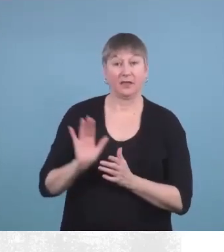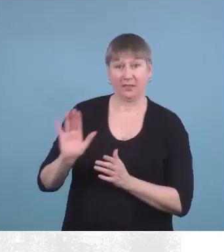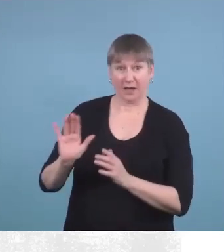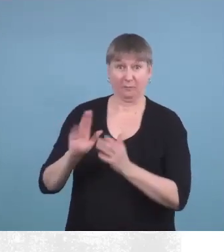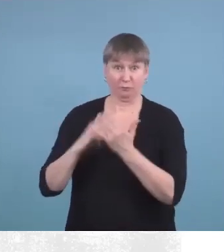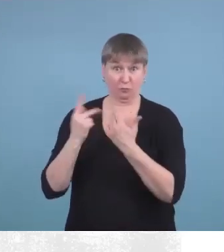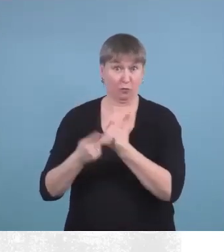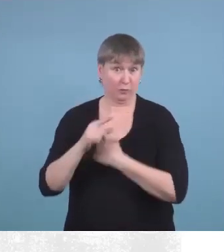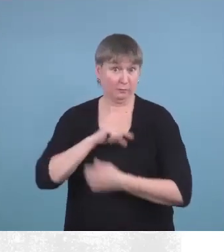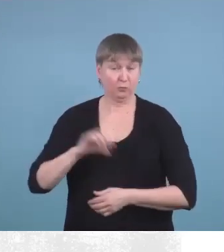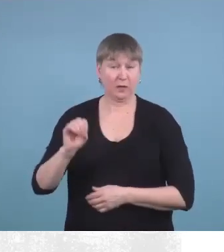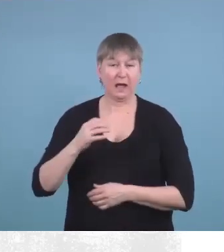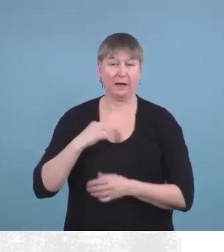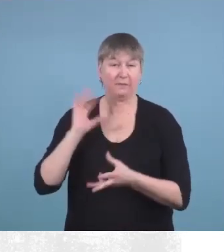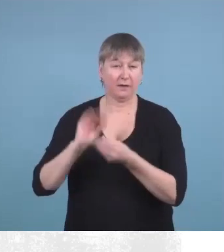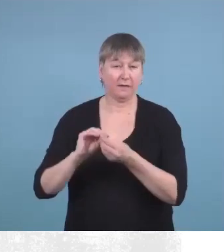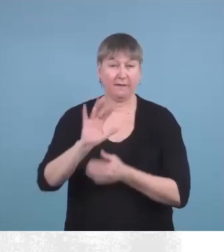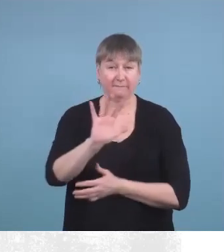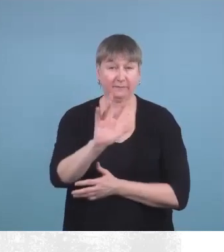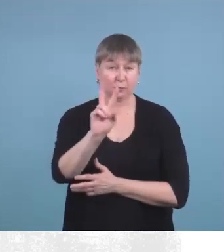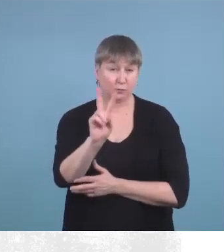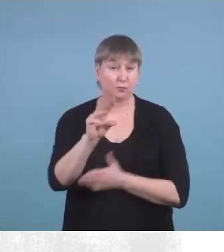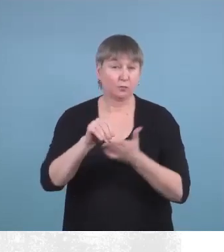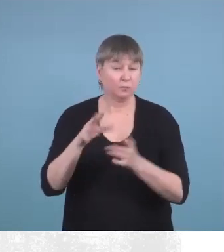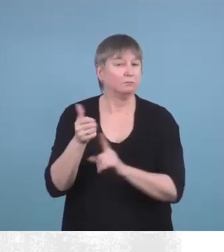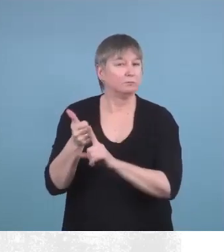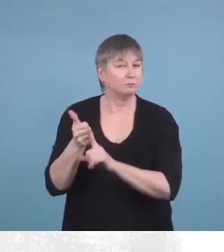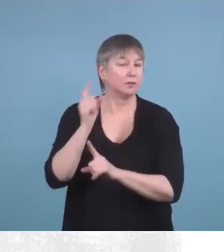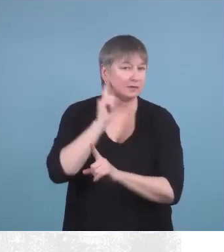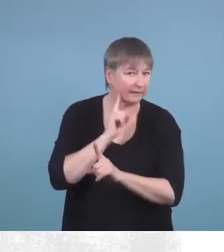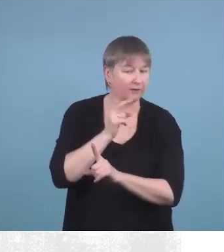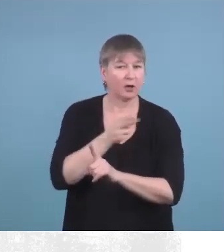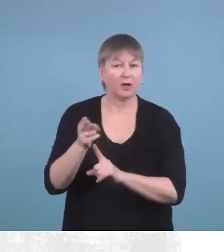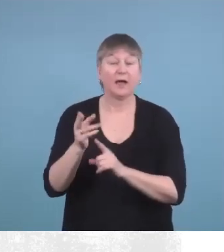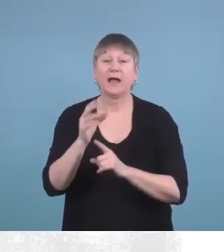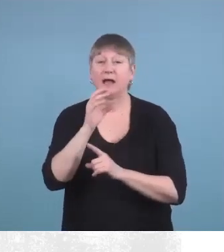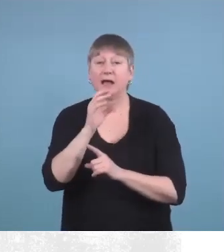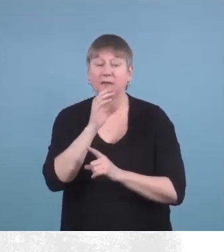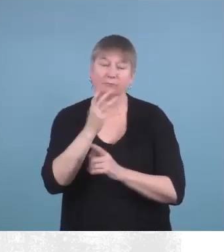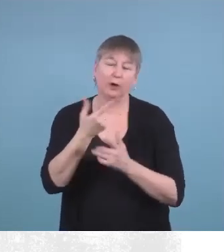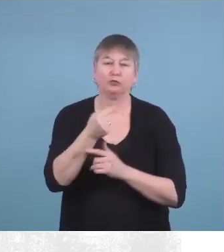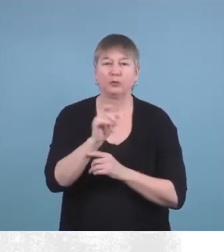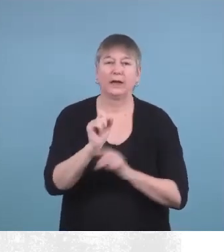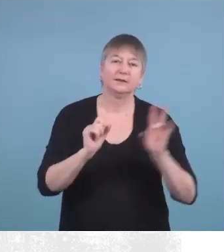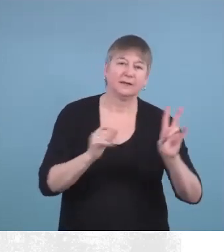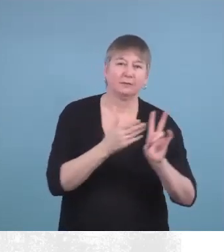52 students who are deaf and hard of hearing from grades 7 to 12.